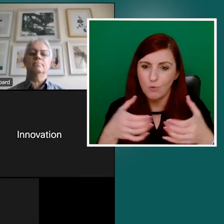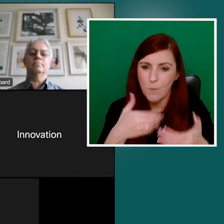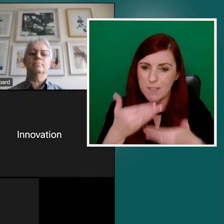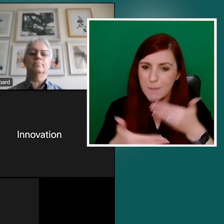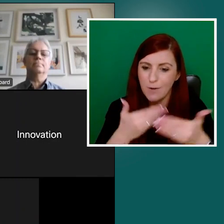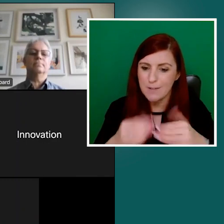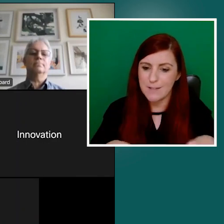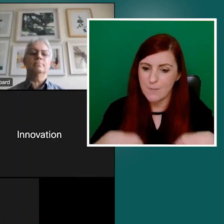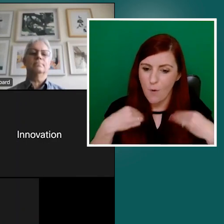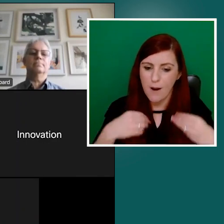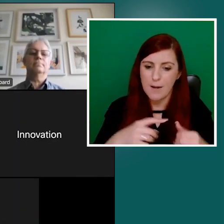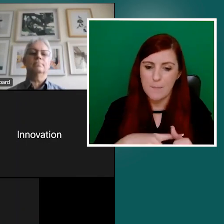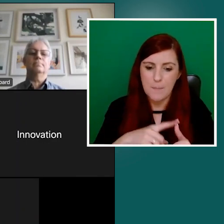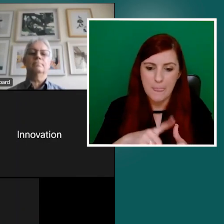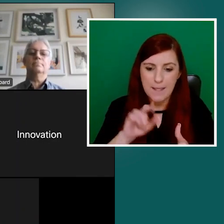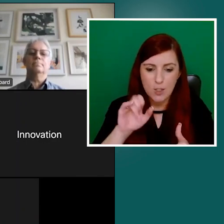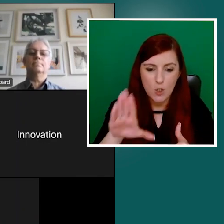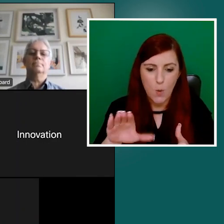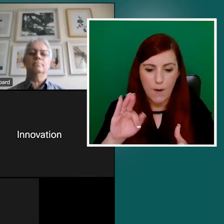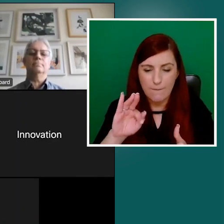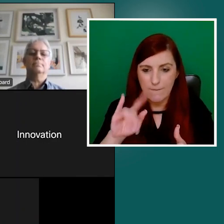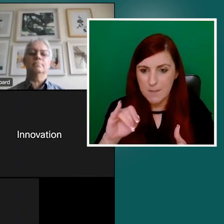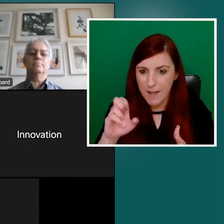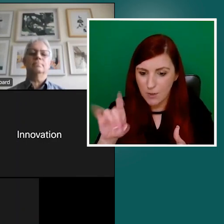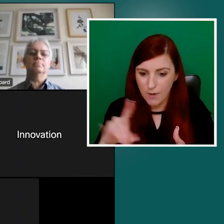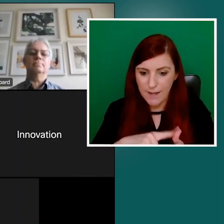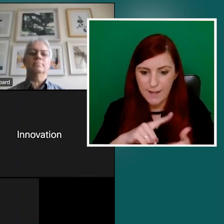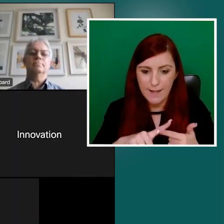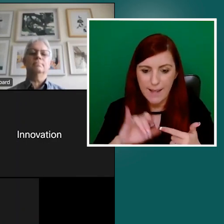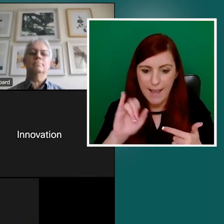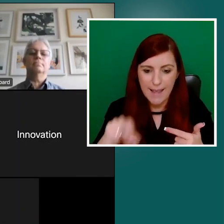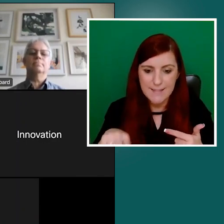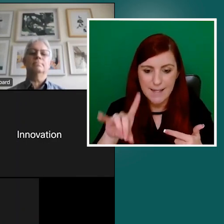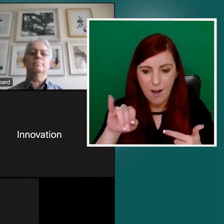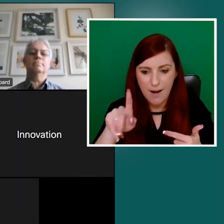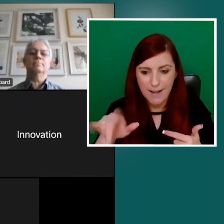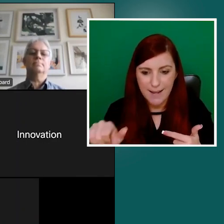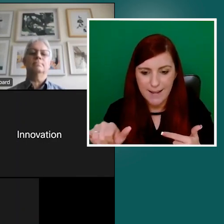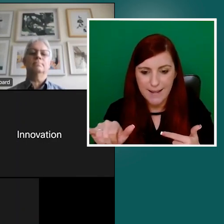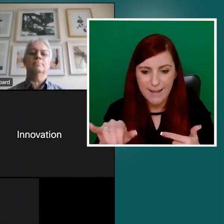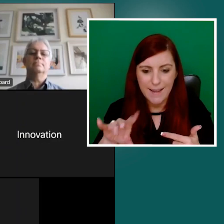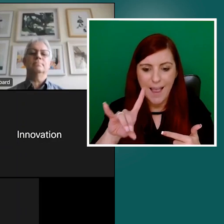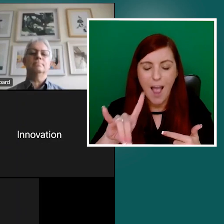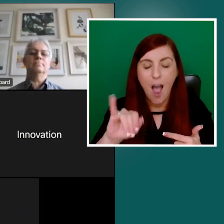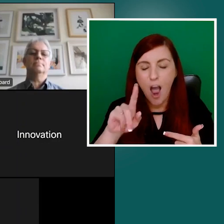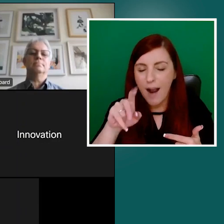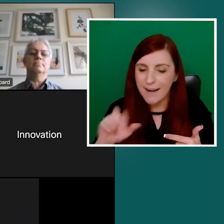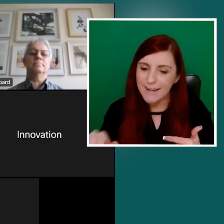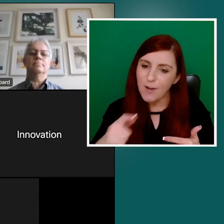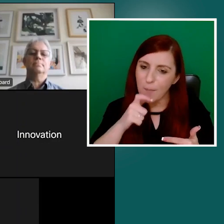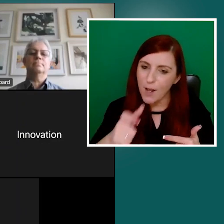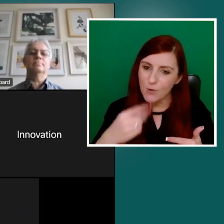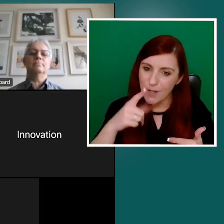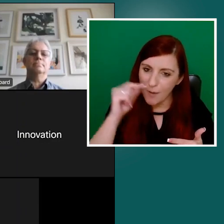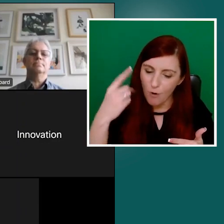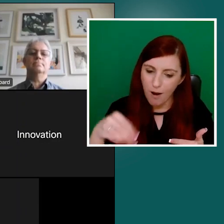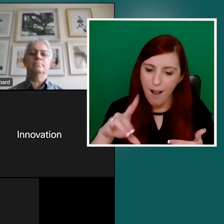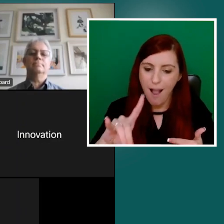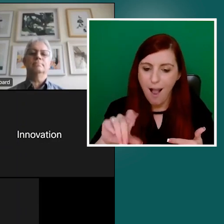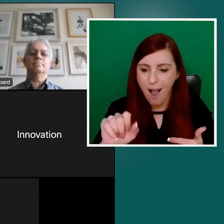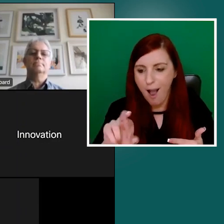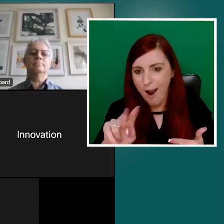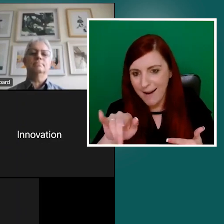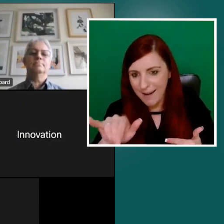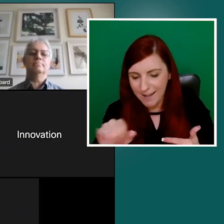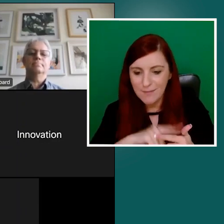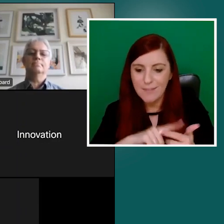Aideen Harnity, or sorry, Hartney, I do beg your pardon Aideen and James Hubbard and Colette Doobie. Thank you so much for,